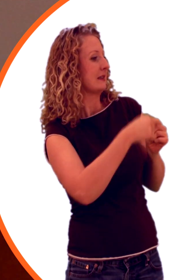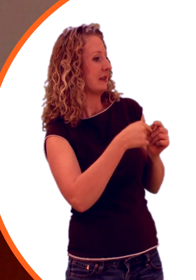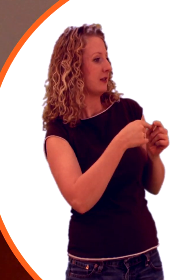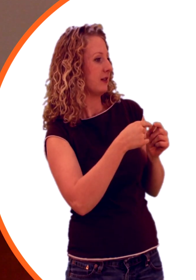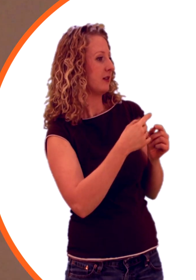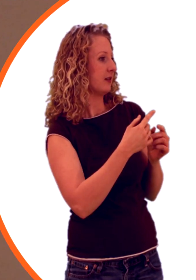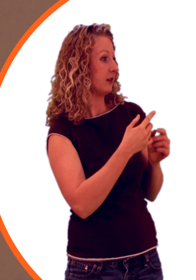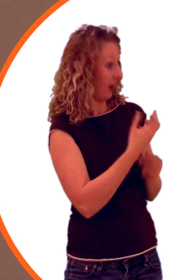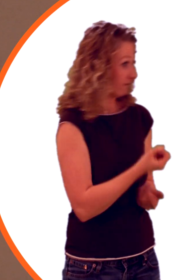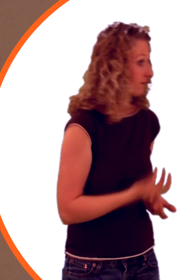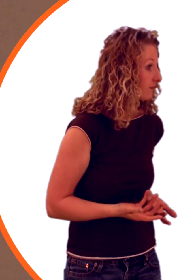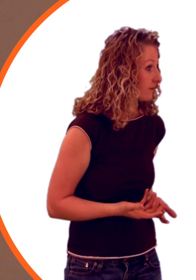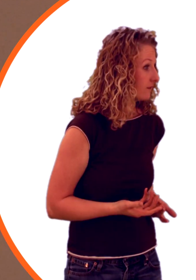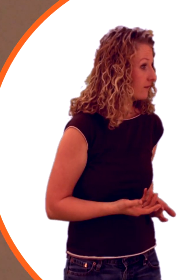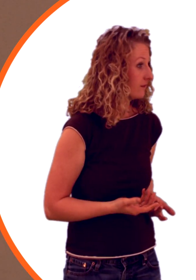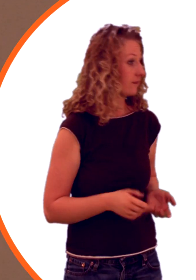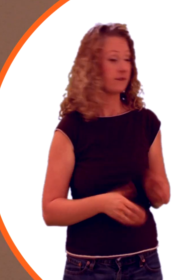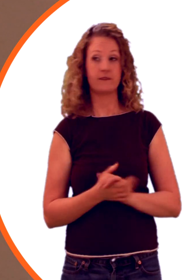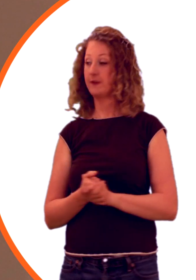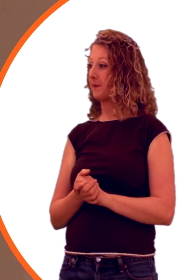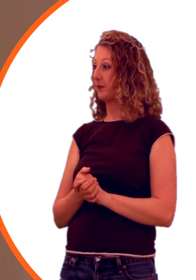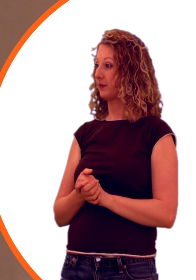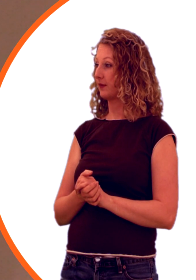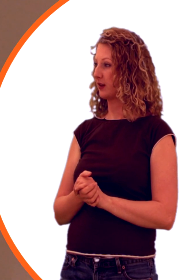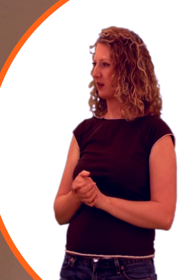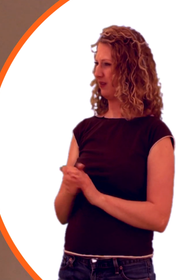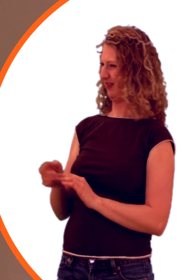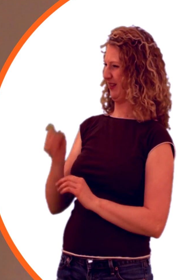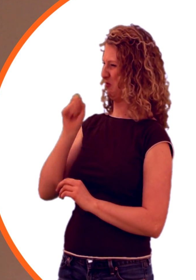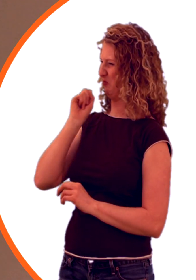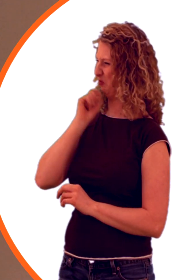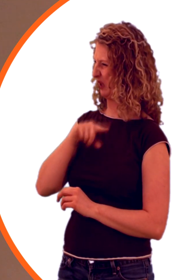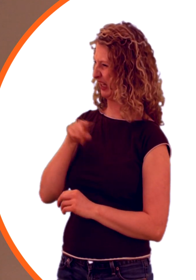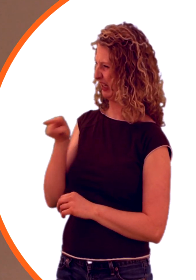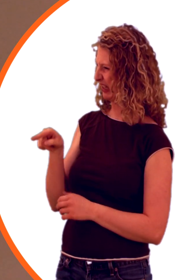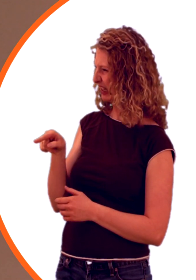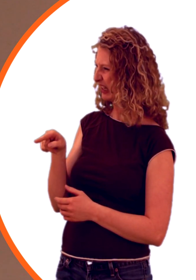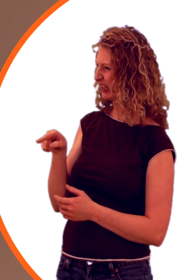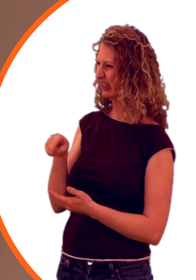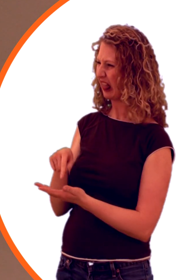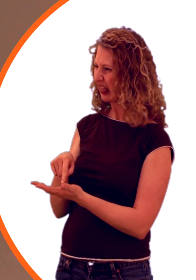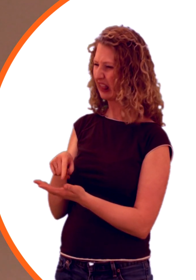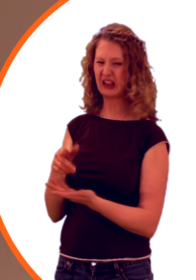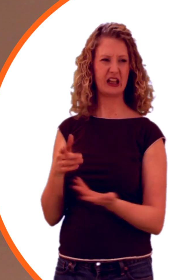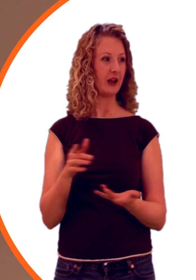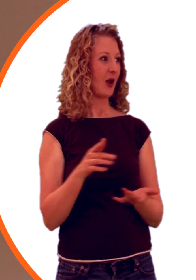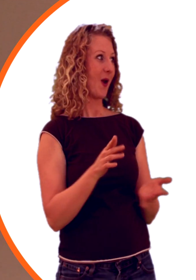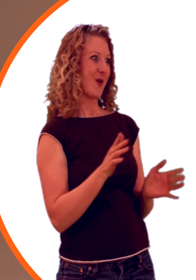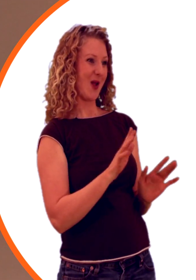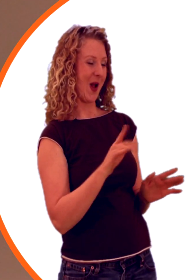What? Female condom. It's got to go in straight. You're supposed to use this ring to get it in but